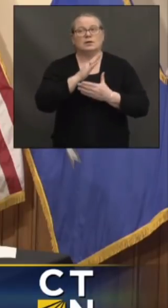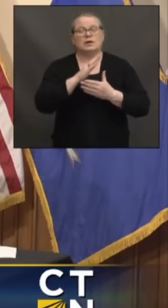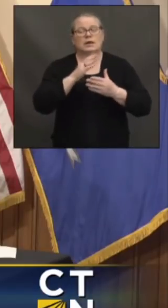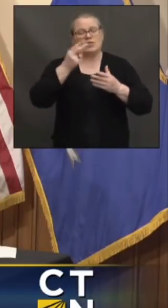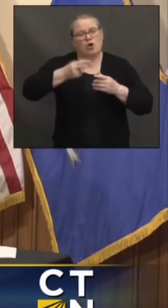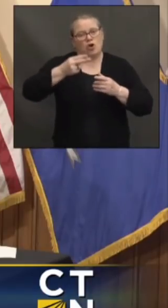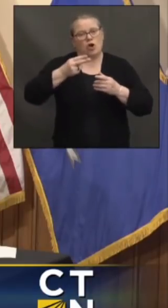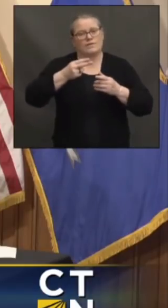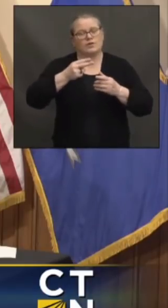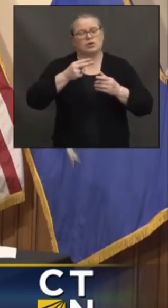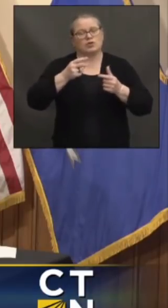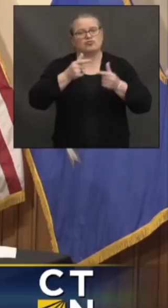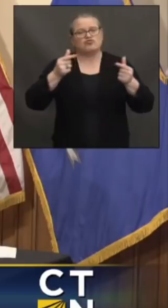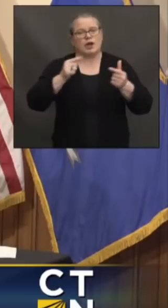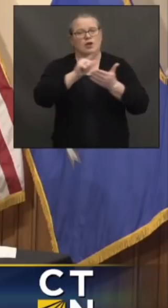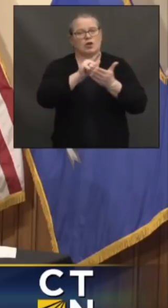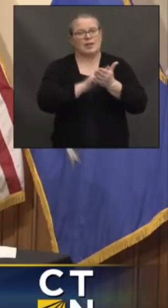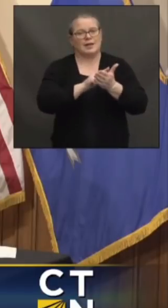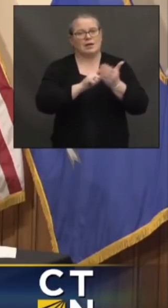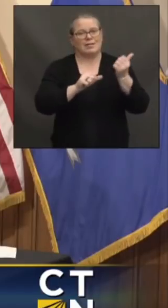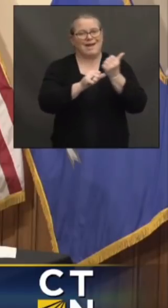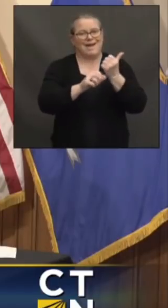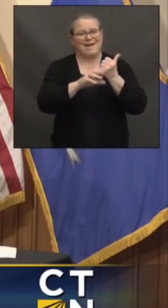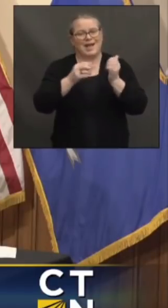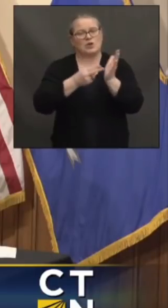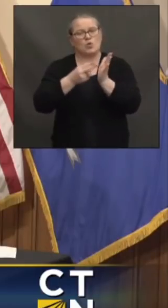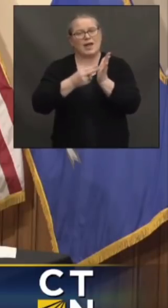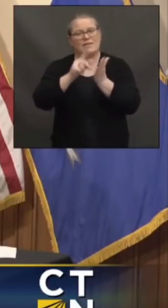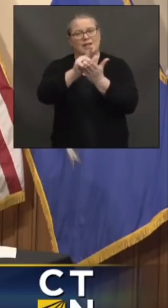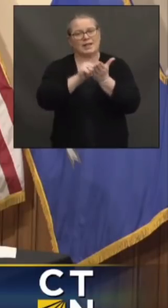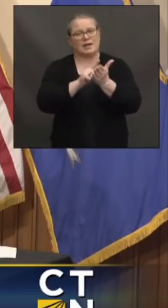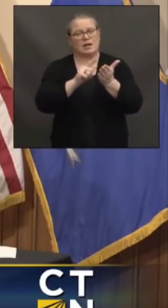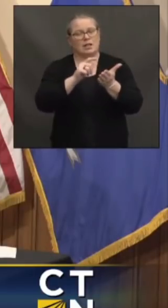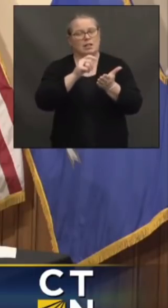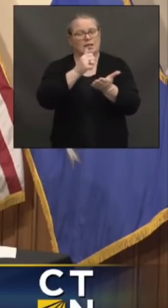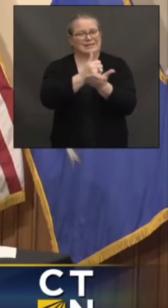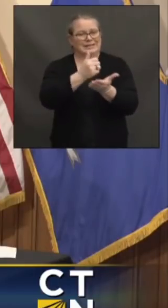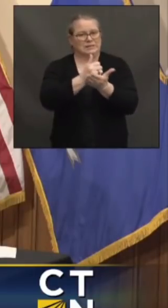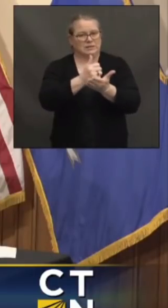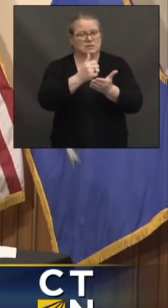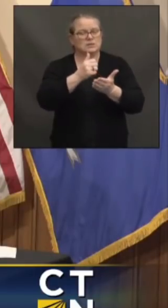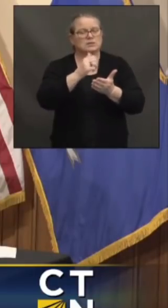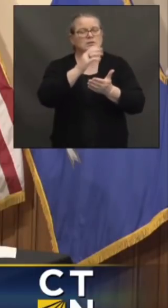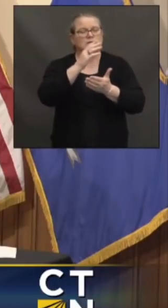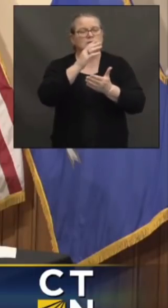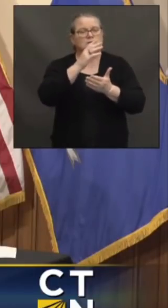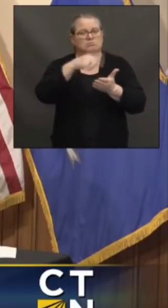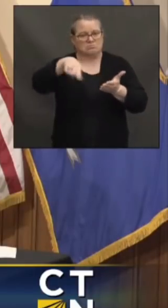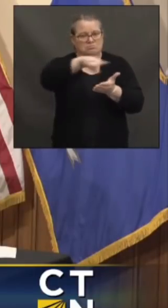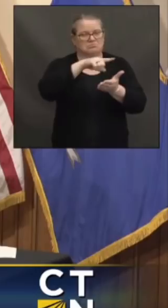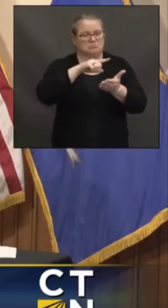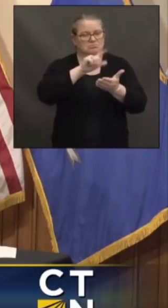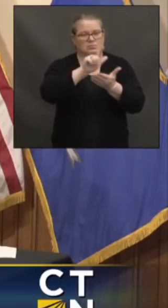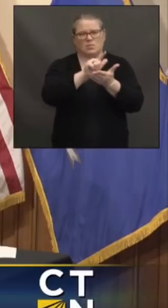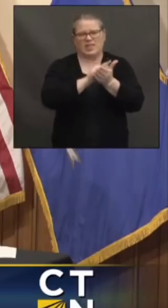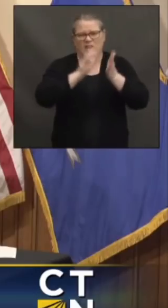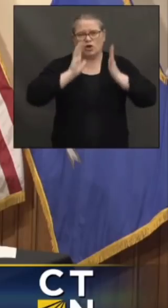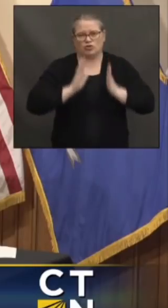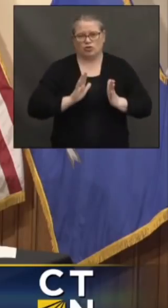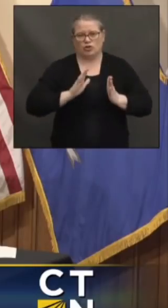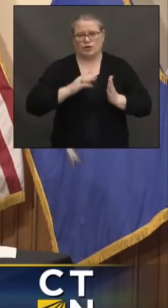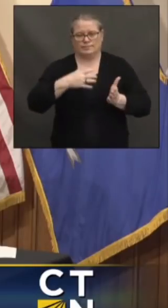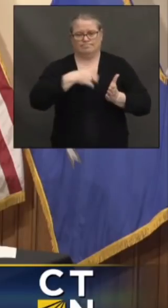Greater Legal Aid and New Haven Legal Assistants have filed a complaint with the U.S. Department of Health and